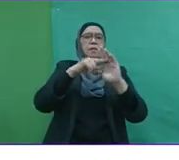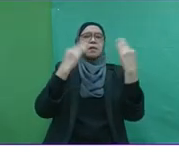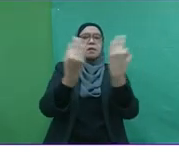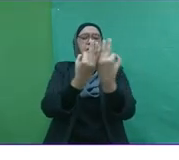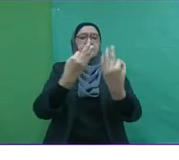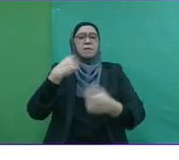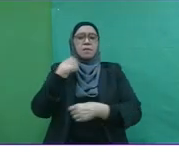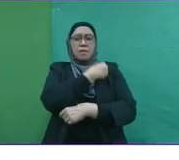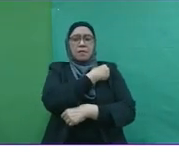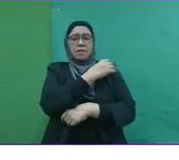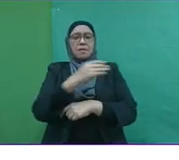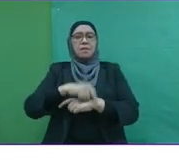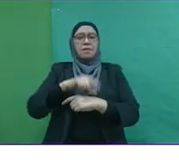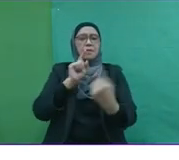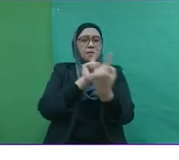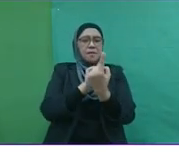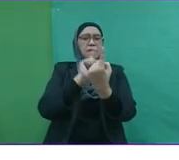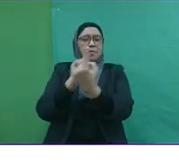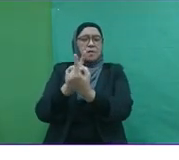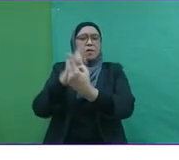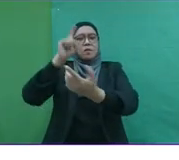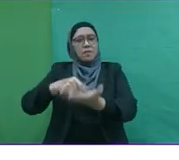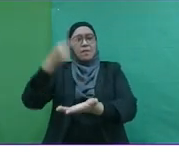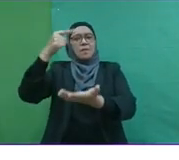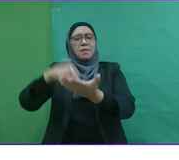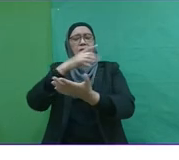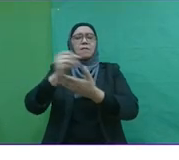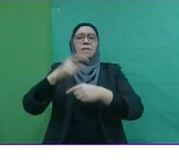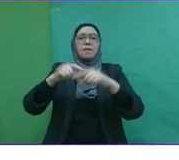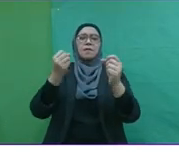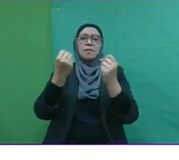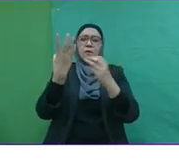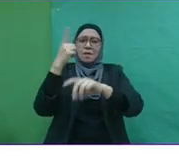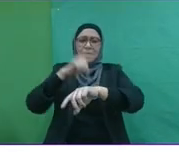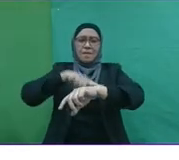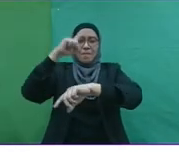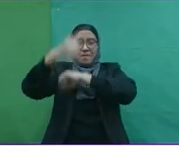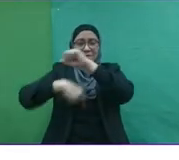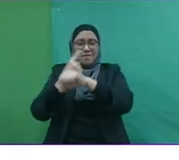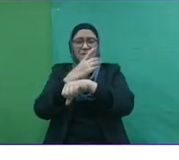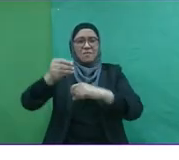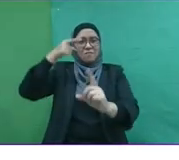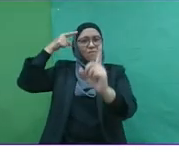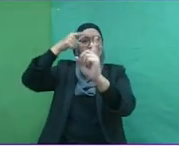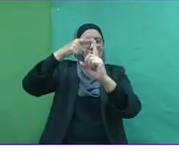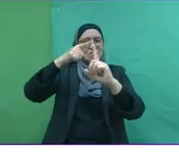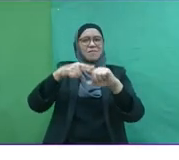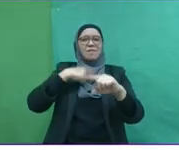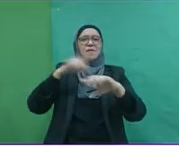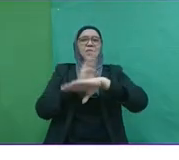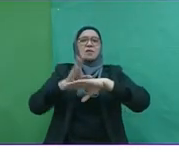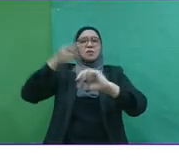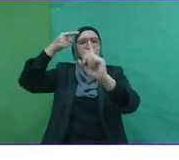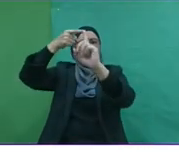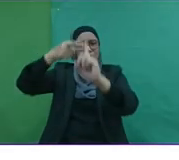who meet once in a while, at least three, four times a year, to set the company's direction. But they also have a